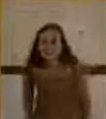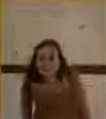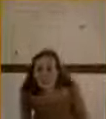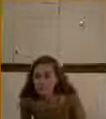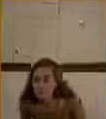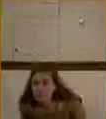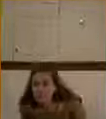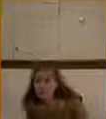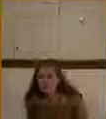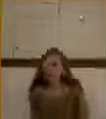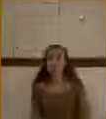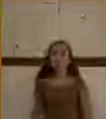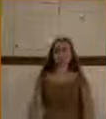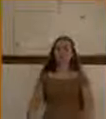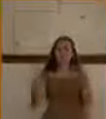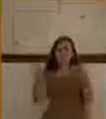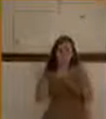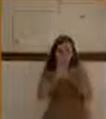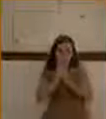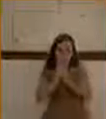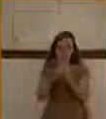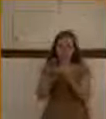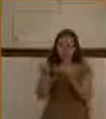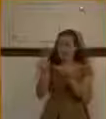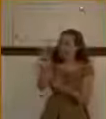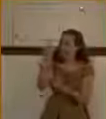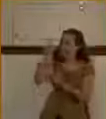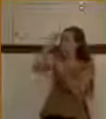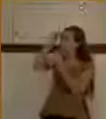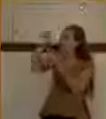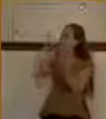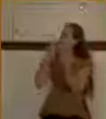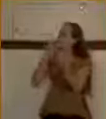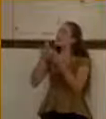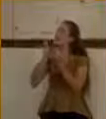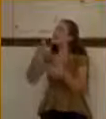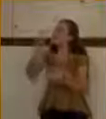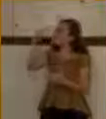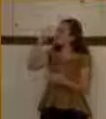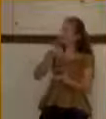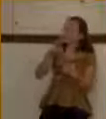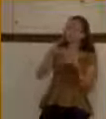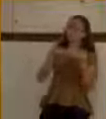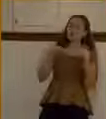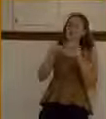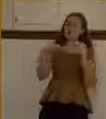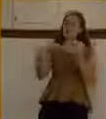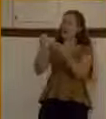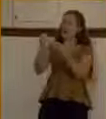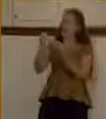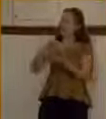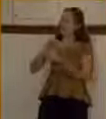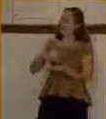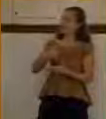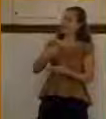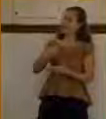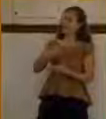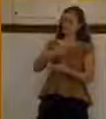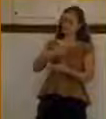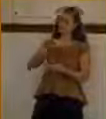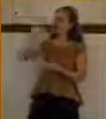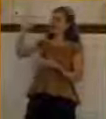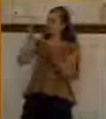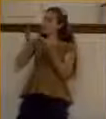Would you pray with me this morning? Father, thank you for this beautiful story. Help me, Lord, your servant to make it clear.